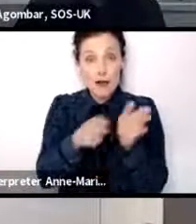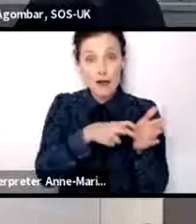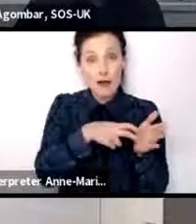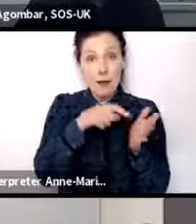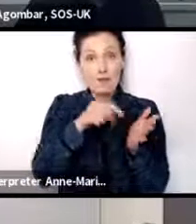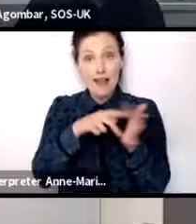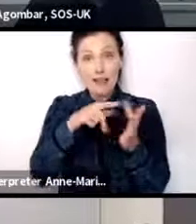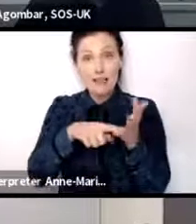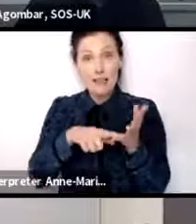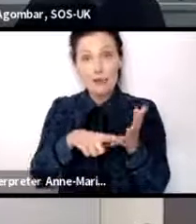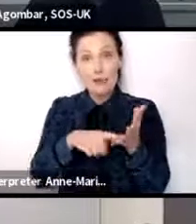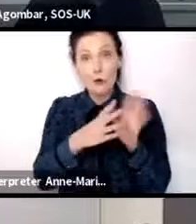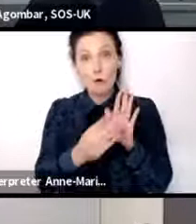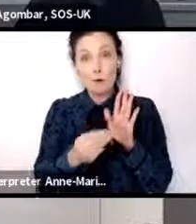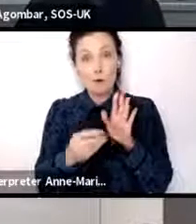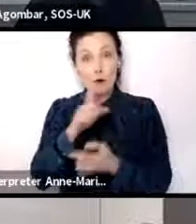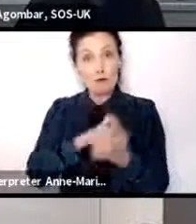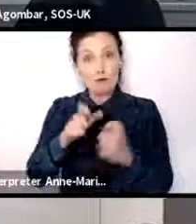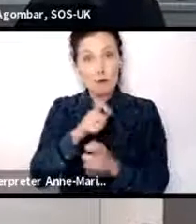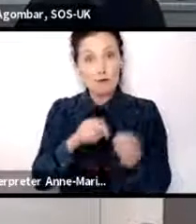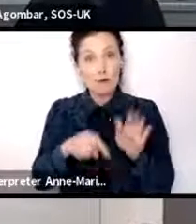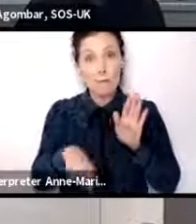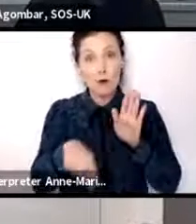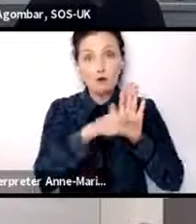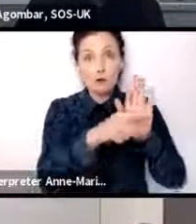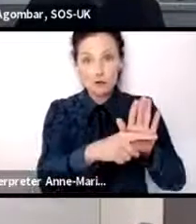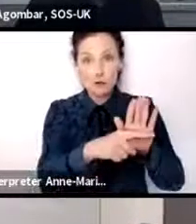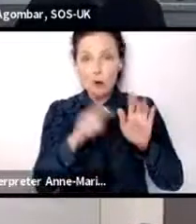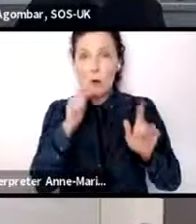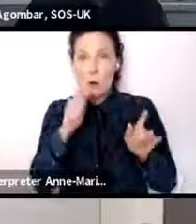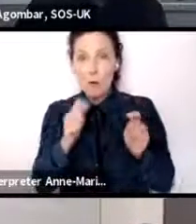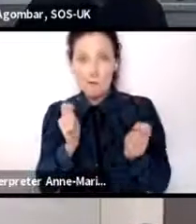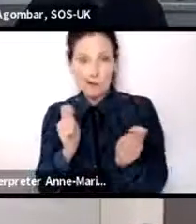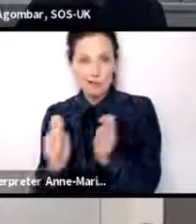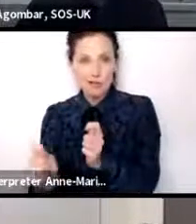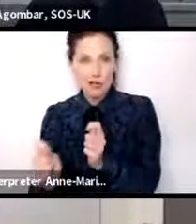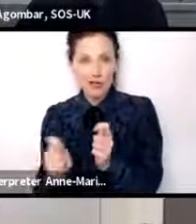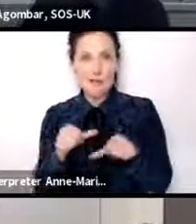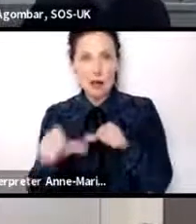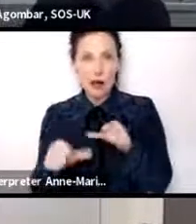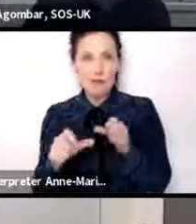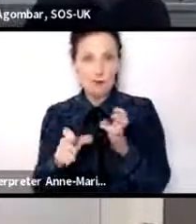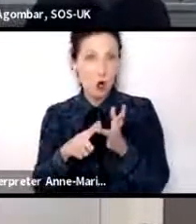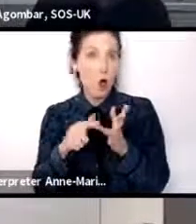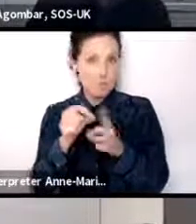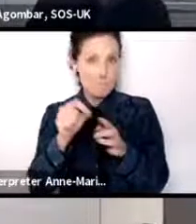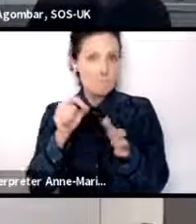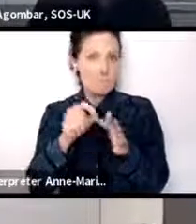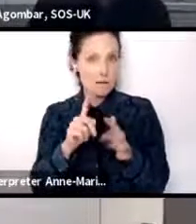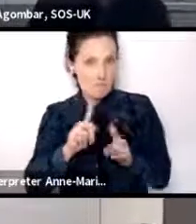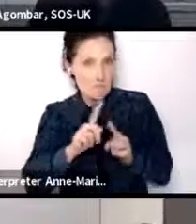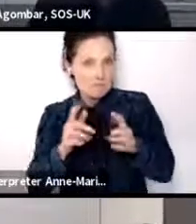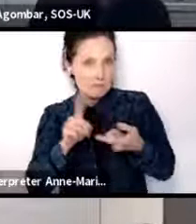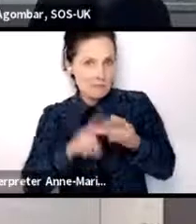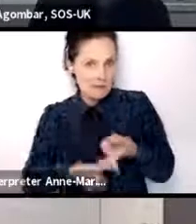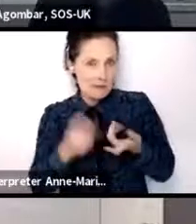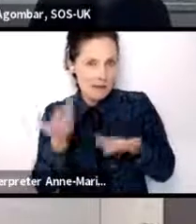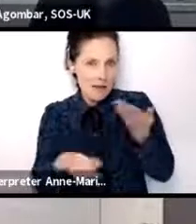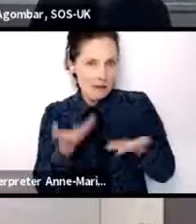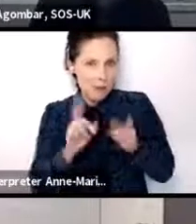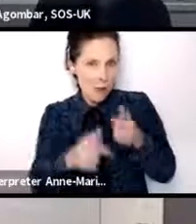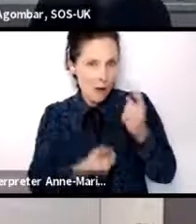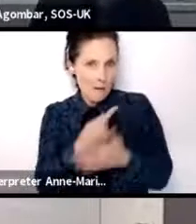motion, which will be amended in the wake of COP, according to what happens afterwards. And then also